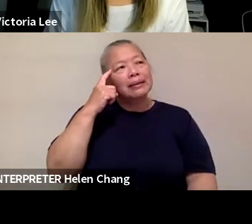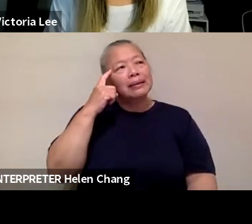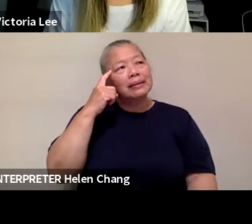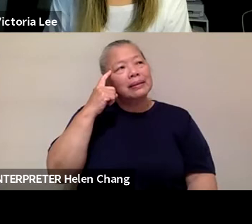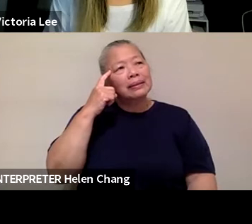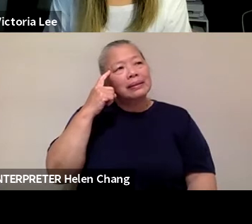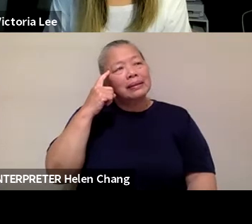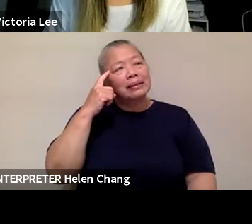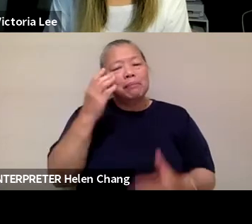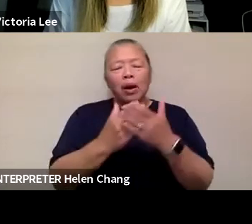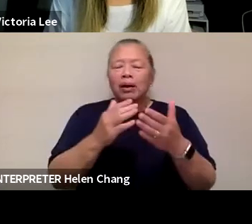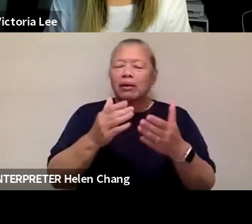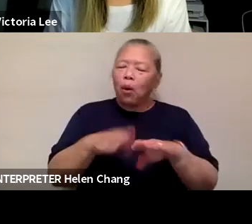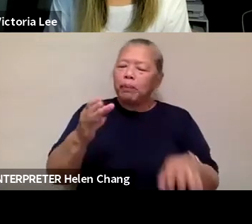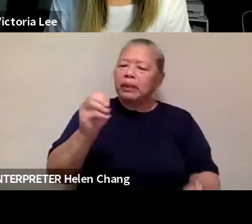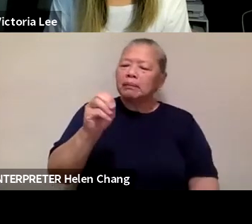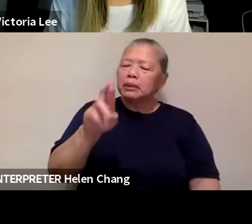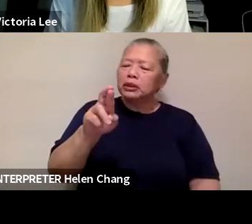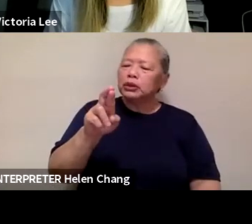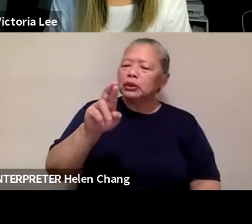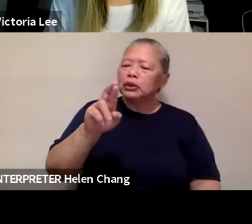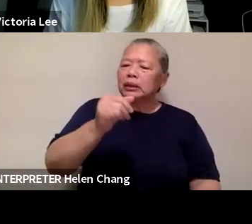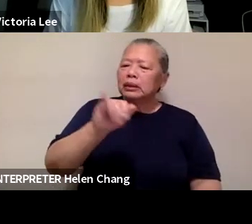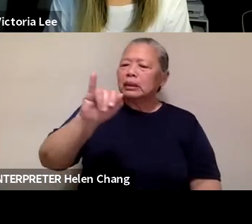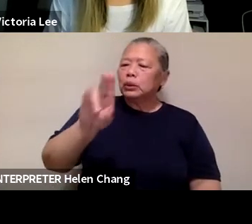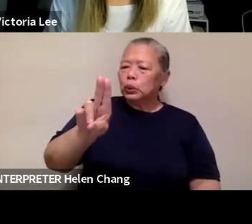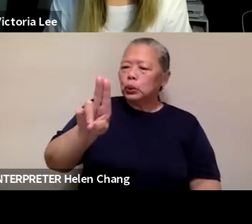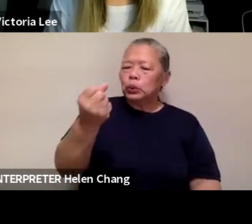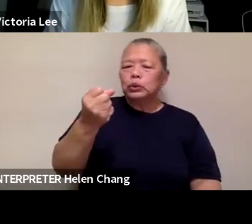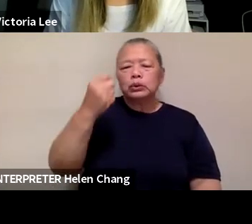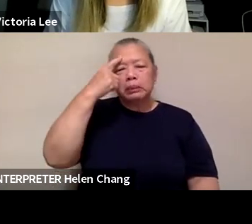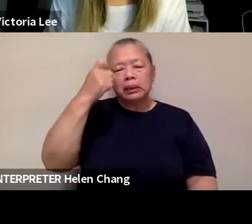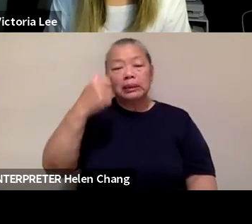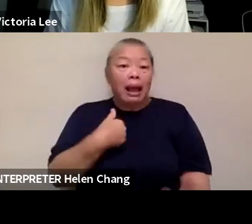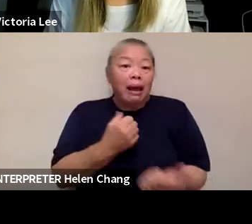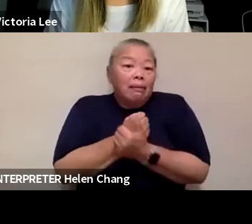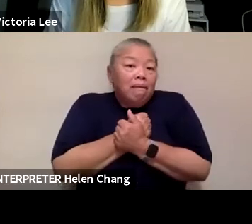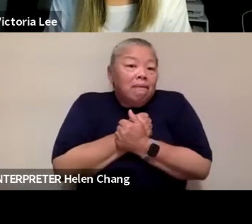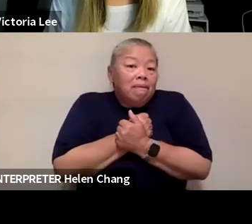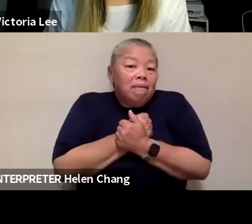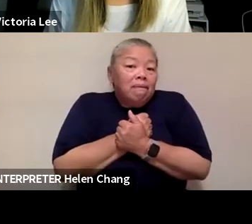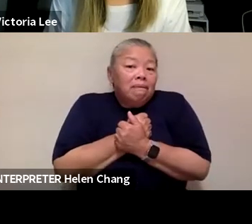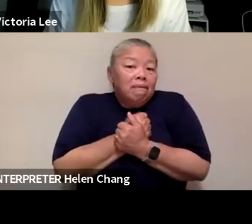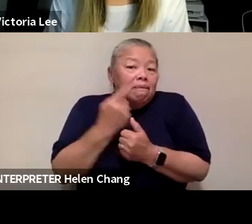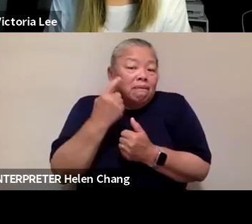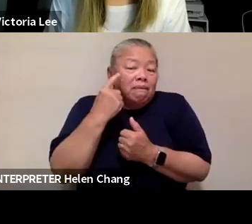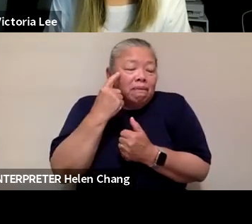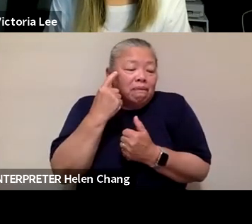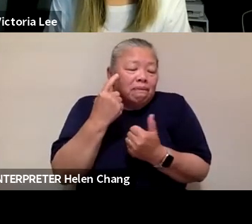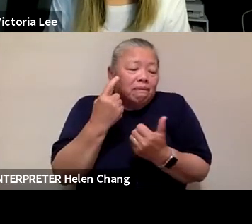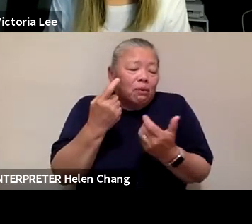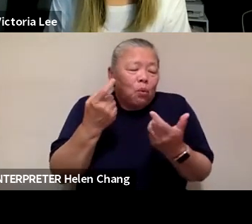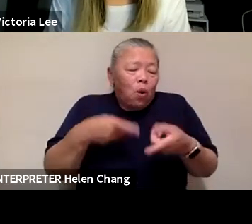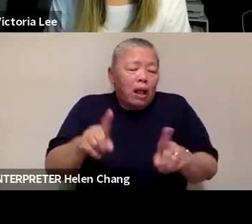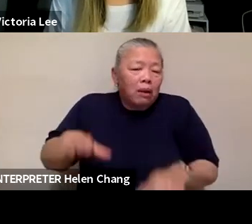Mr. Jews was based out of my love for what I had here still, or had when I was growing